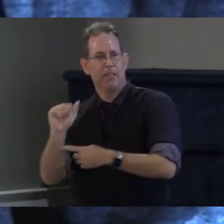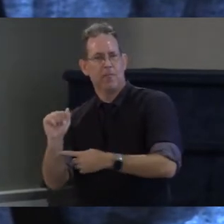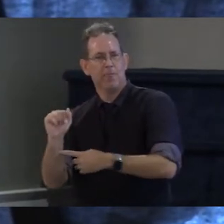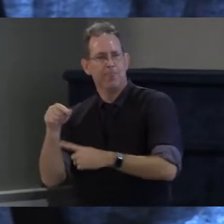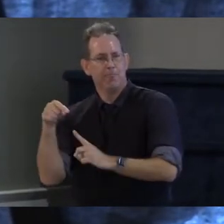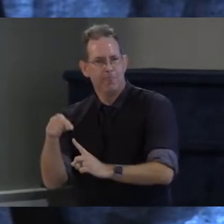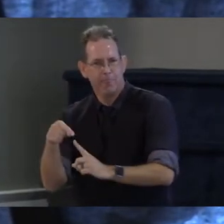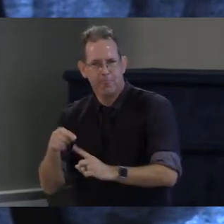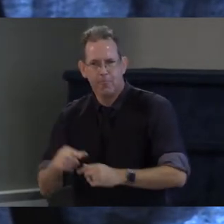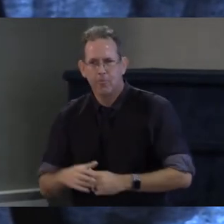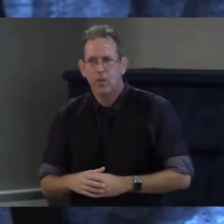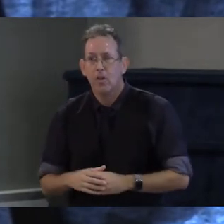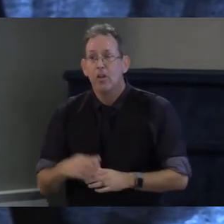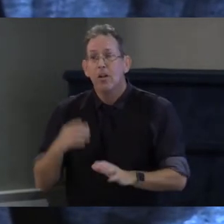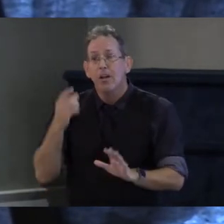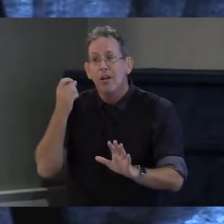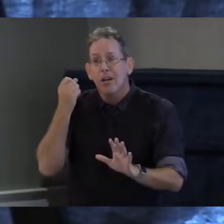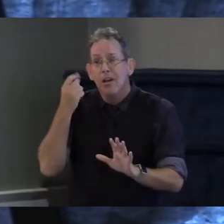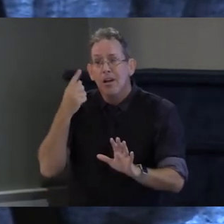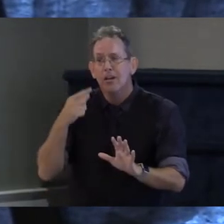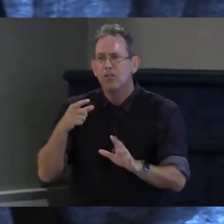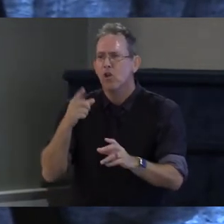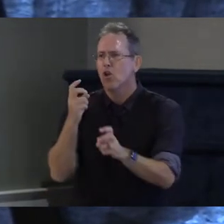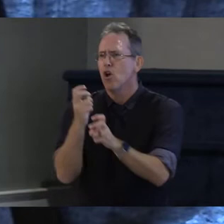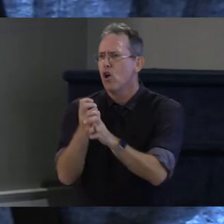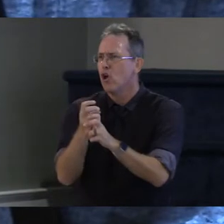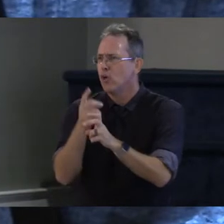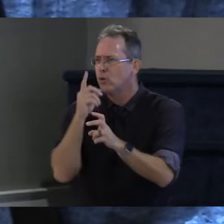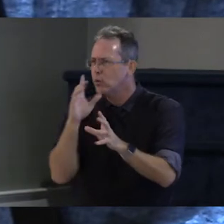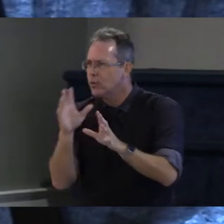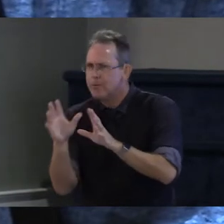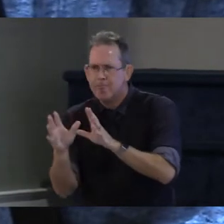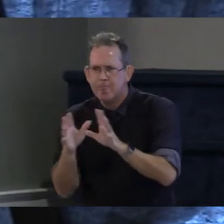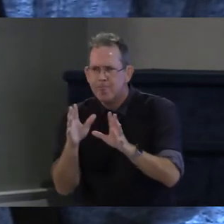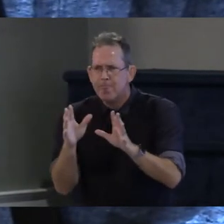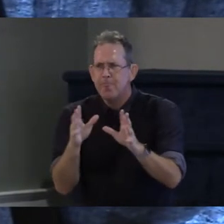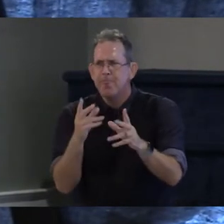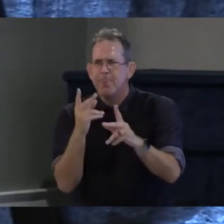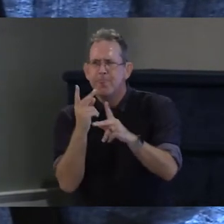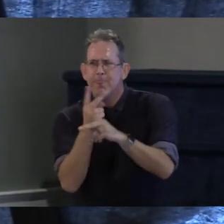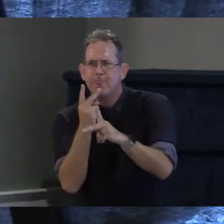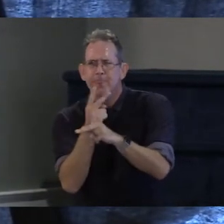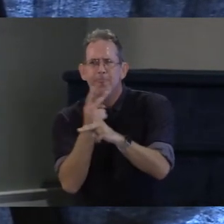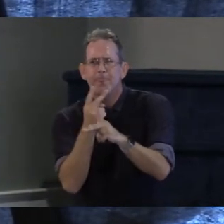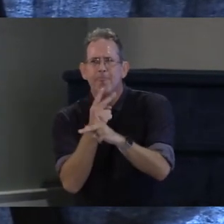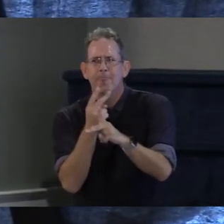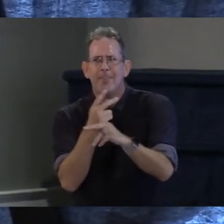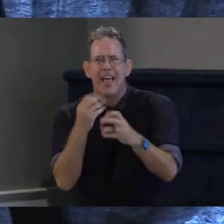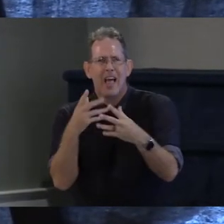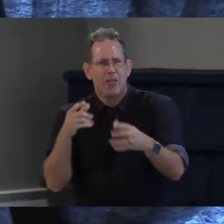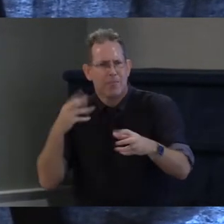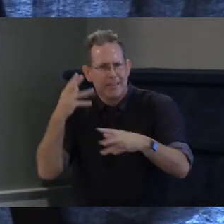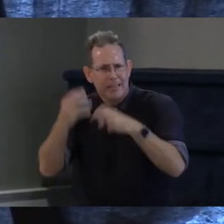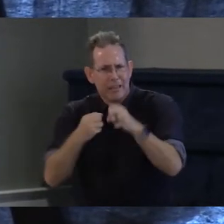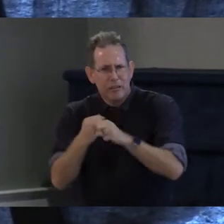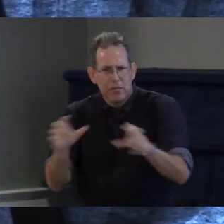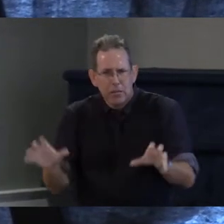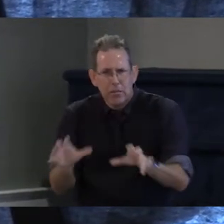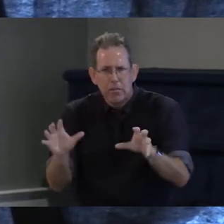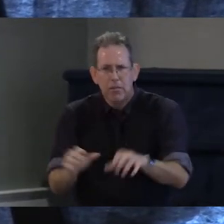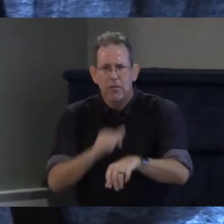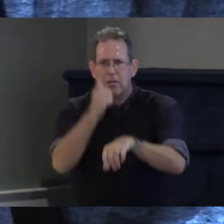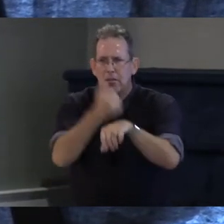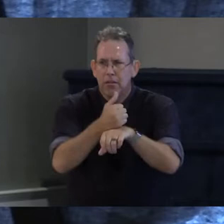victory after a very long time of activism and demanding that you get